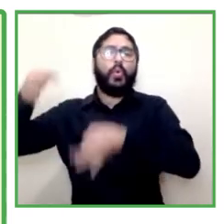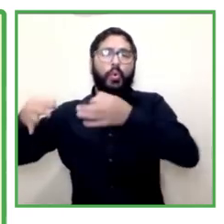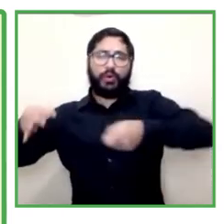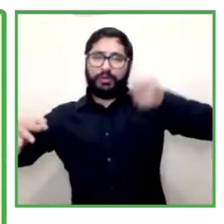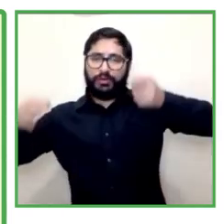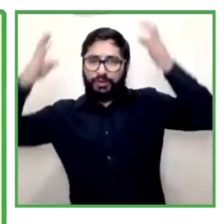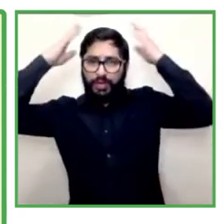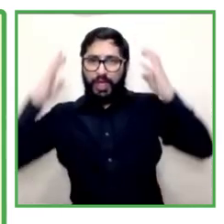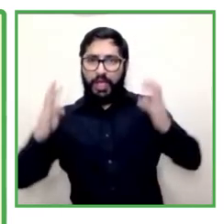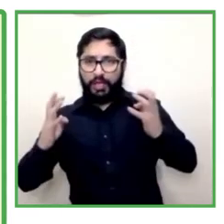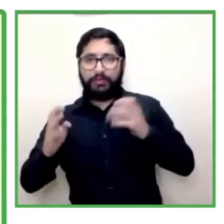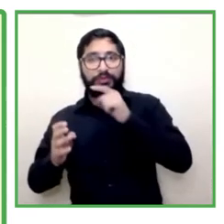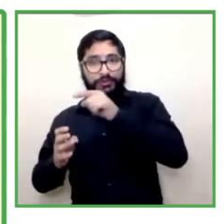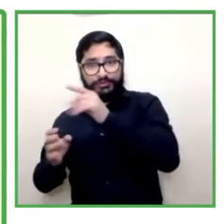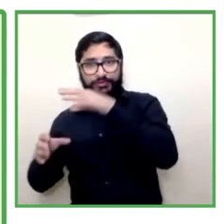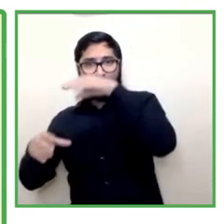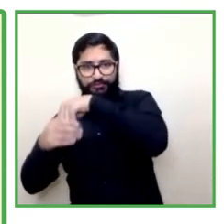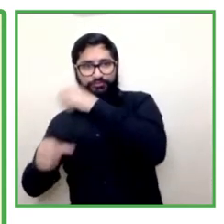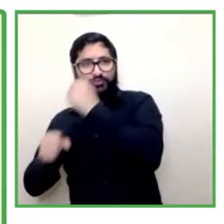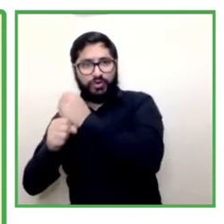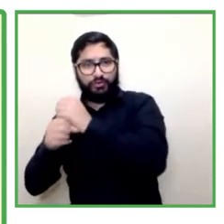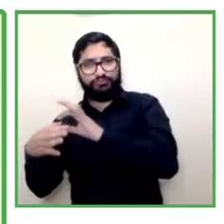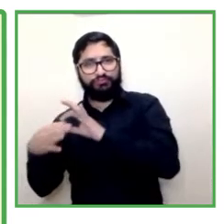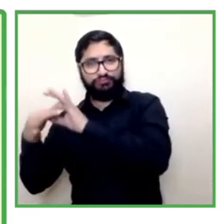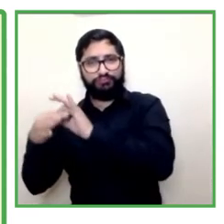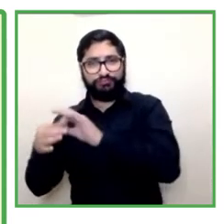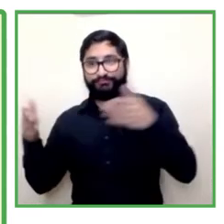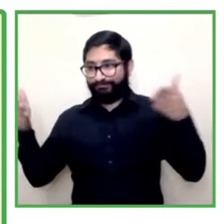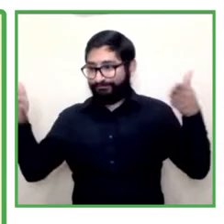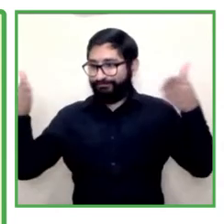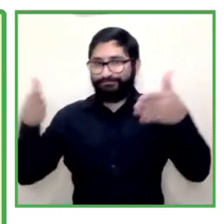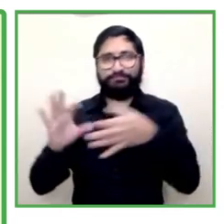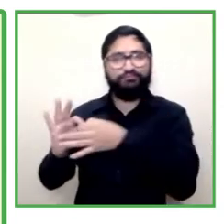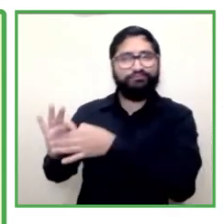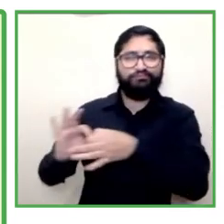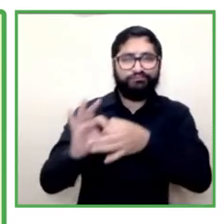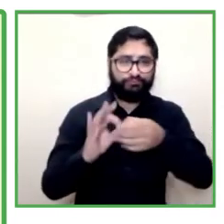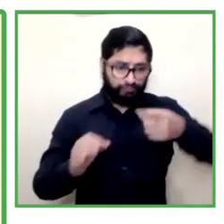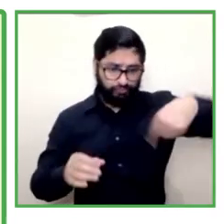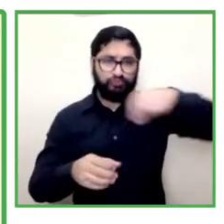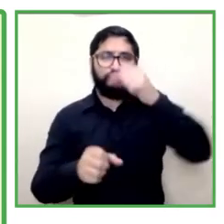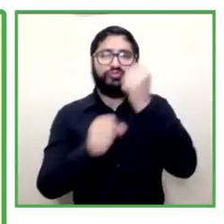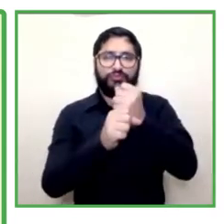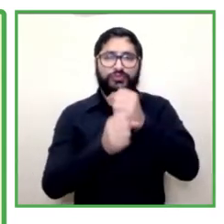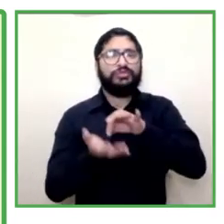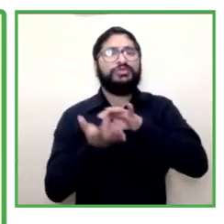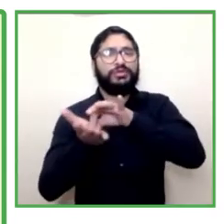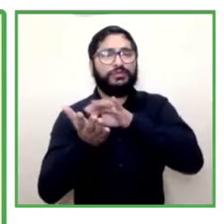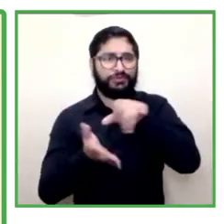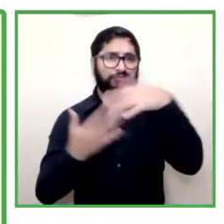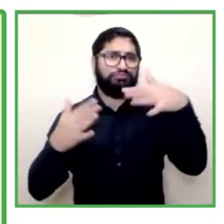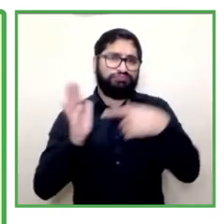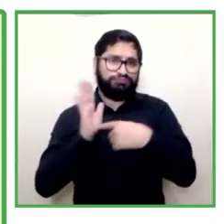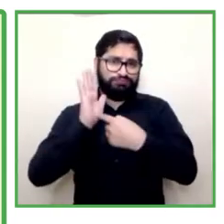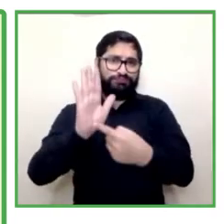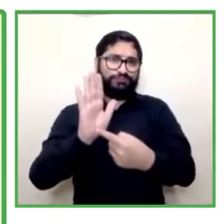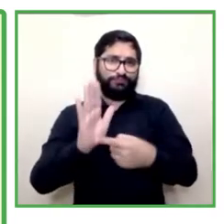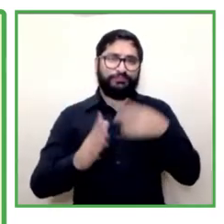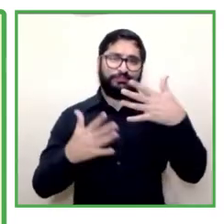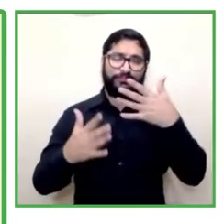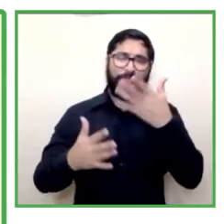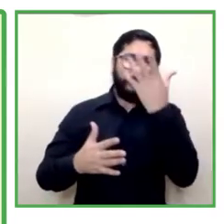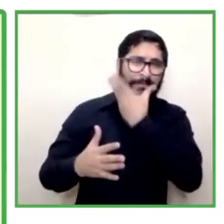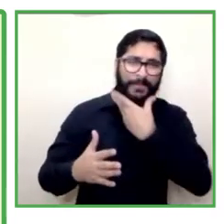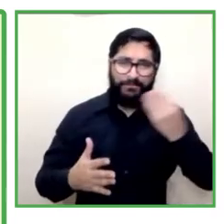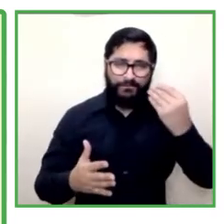with a community that offers different services especially for our services i'm gonna